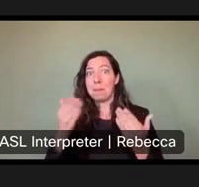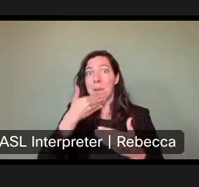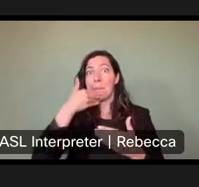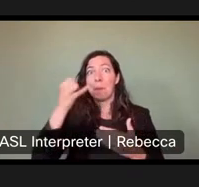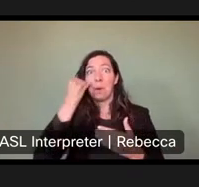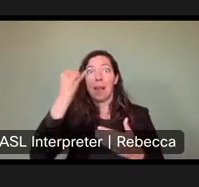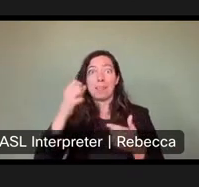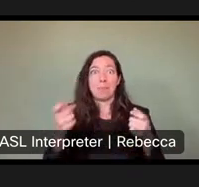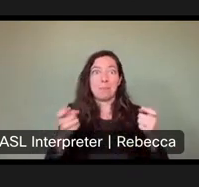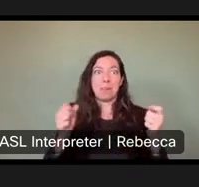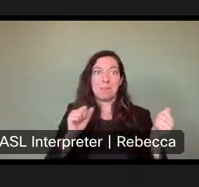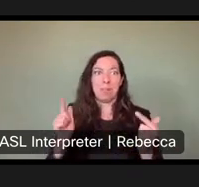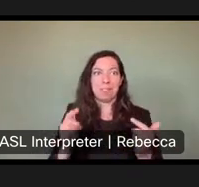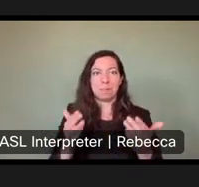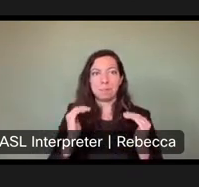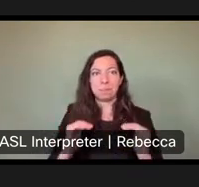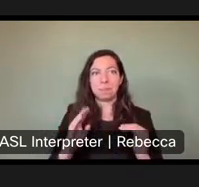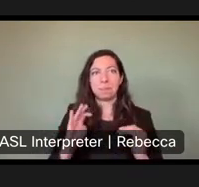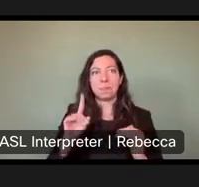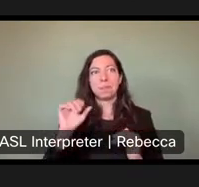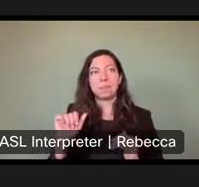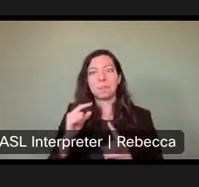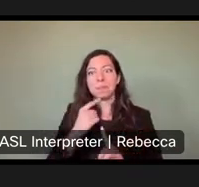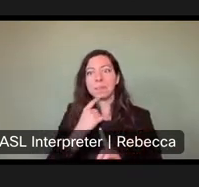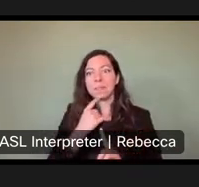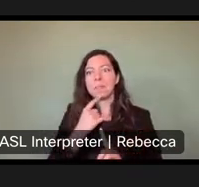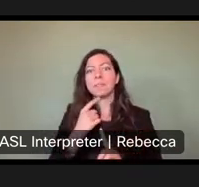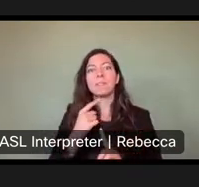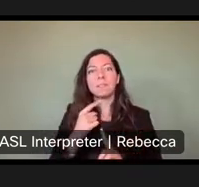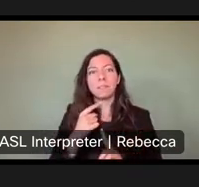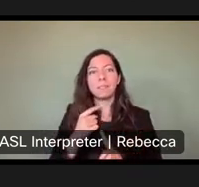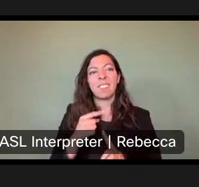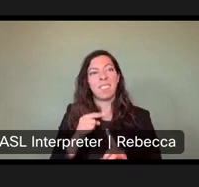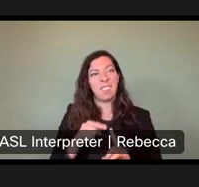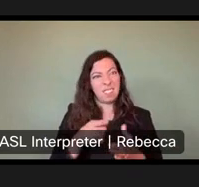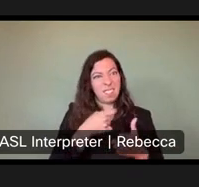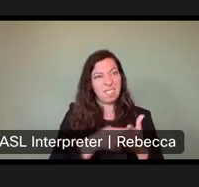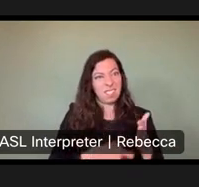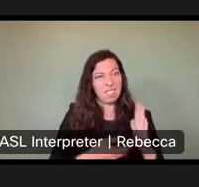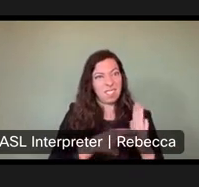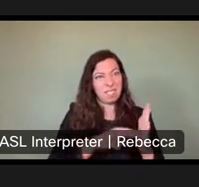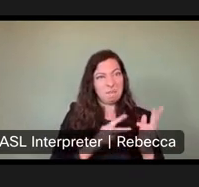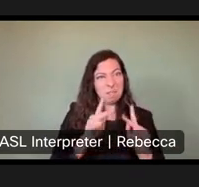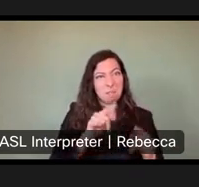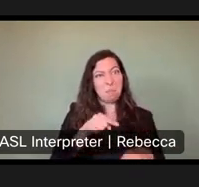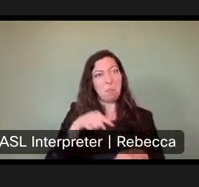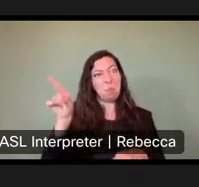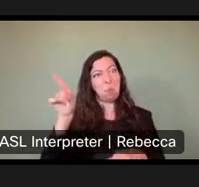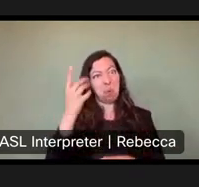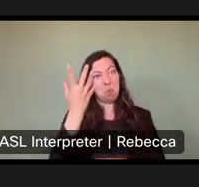Brenda, these increase fees will cause folks to go to the forest and trash it worse than it already is.